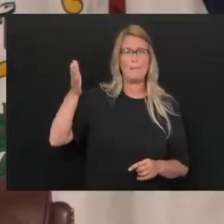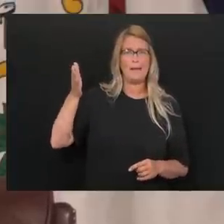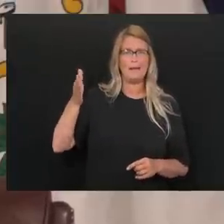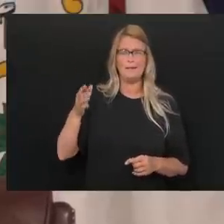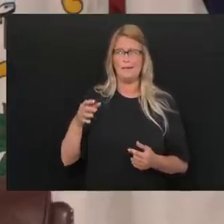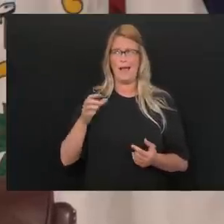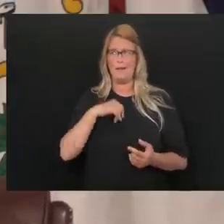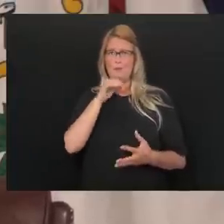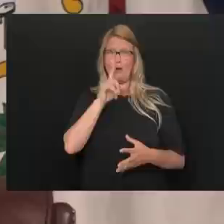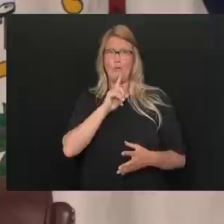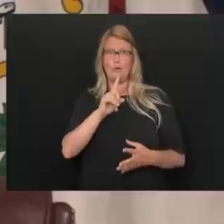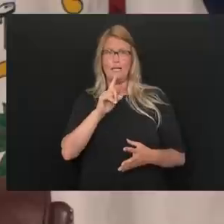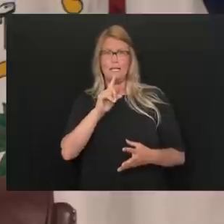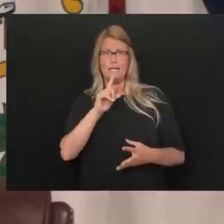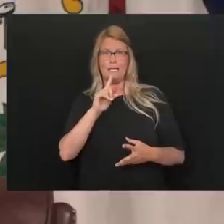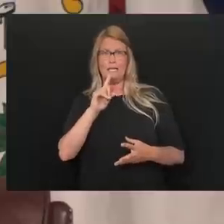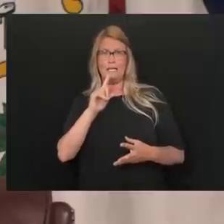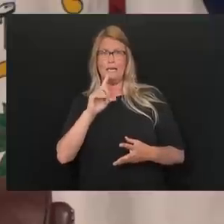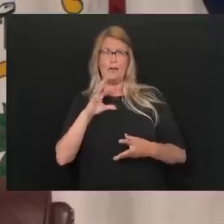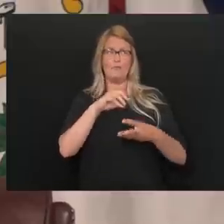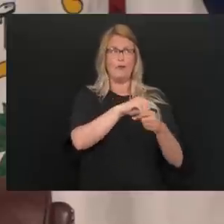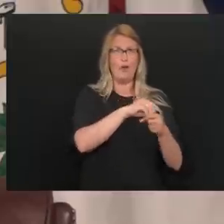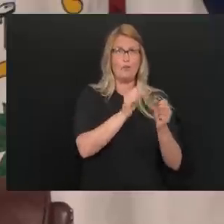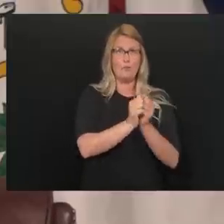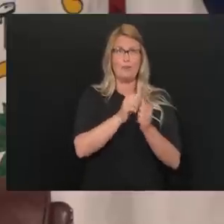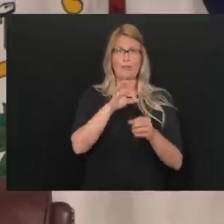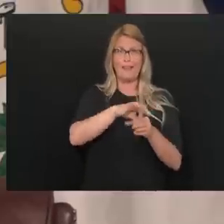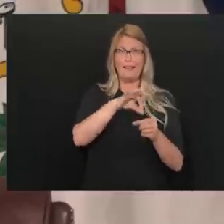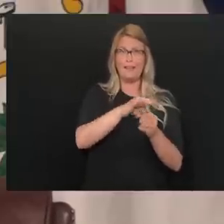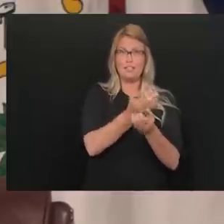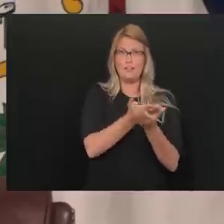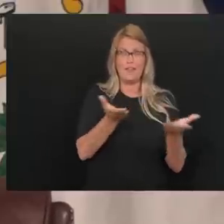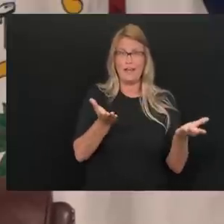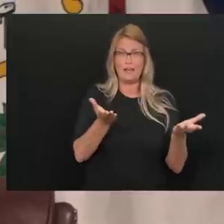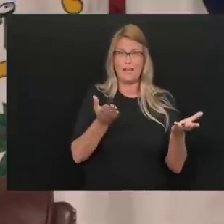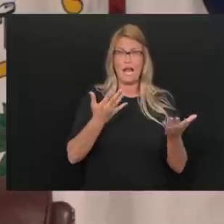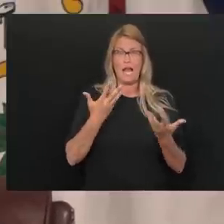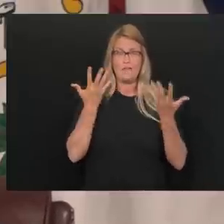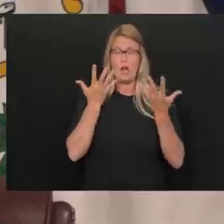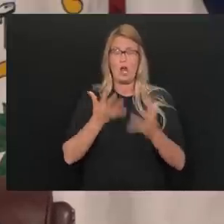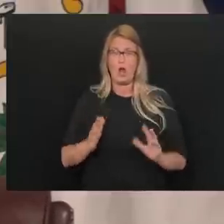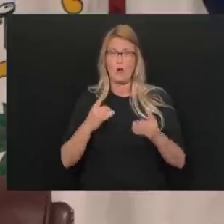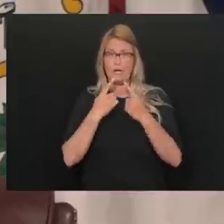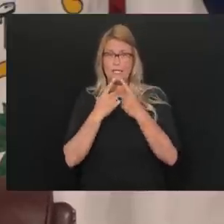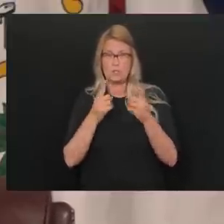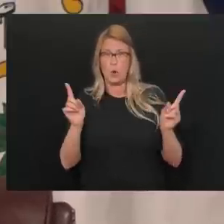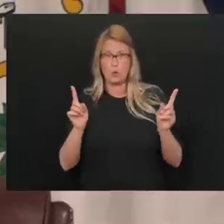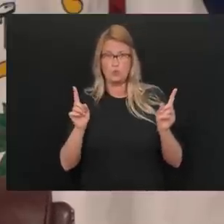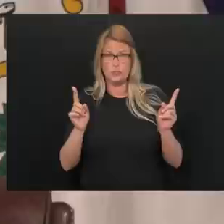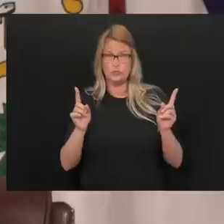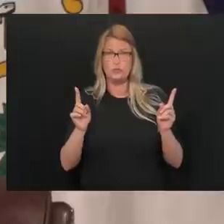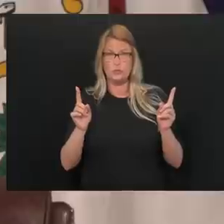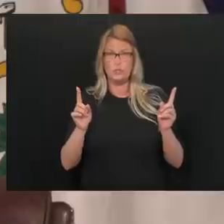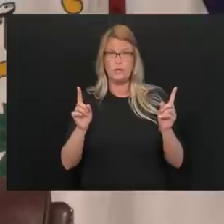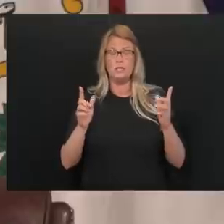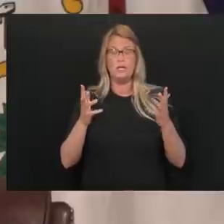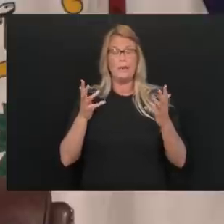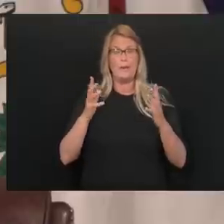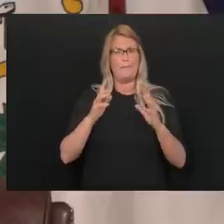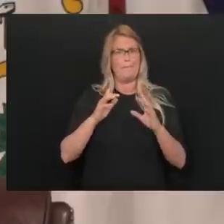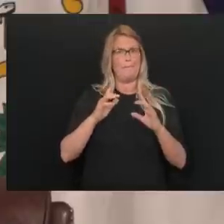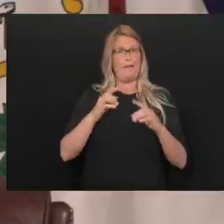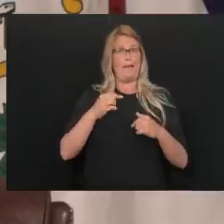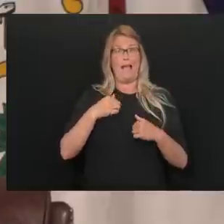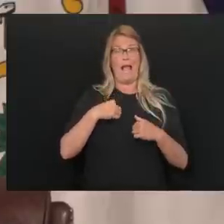stuff and really and true, there's no point in being wrapped up in the election stuff. I've already told you exactly, you know, where I thought all that was going, but I have never,